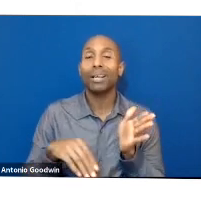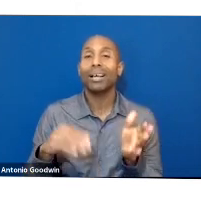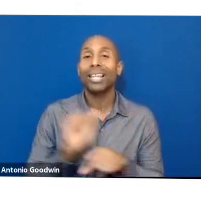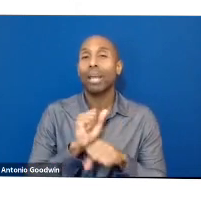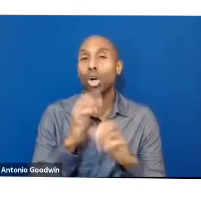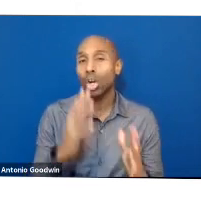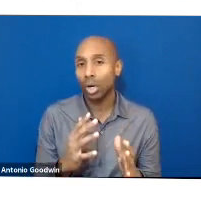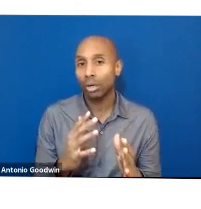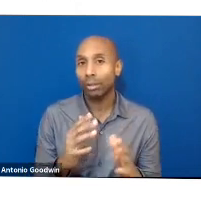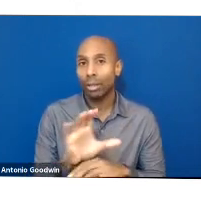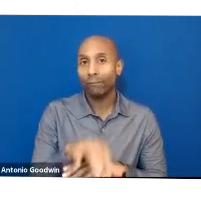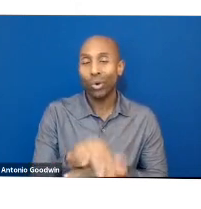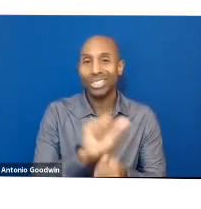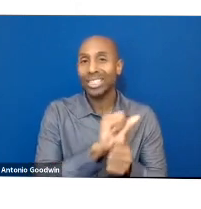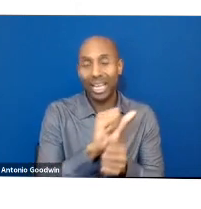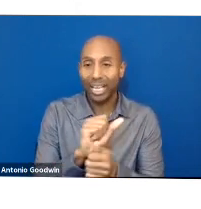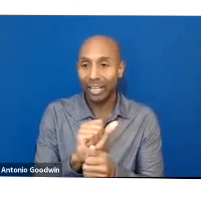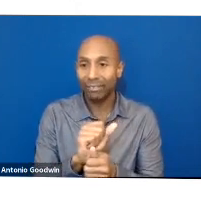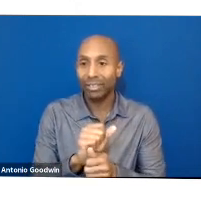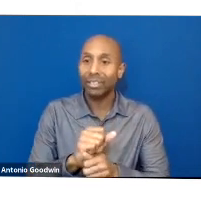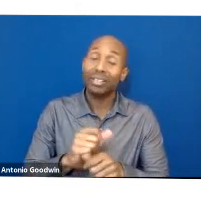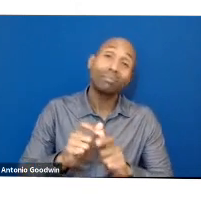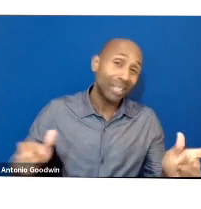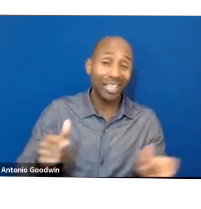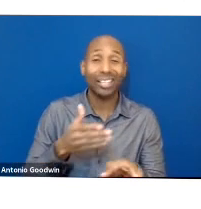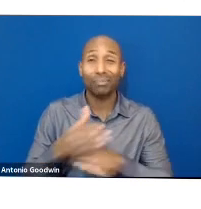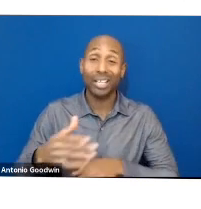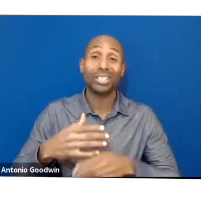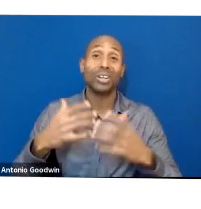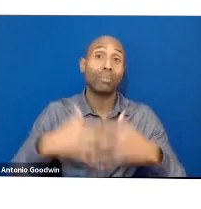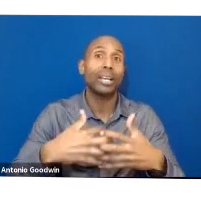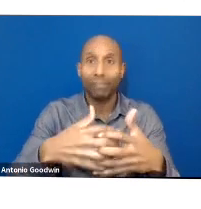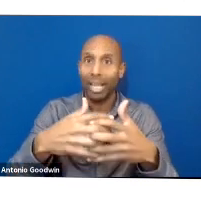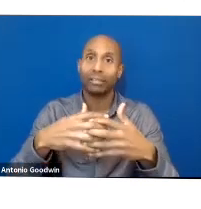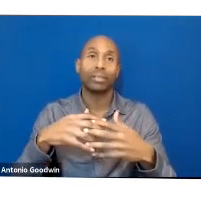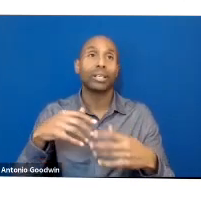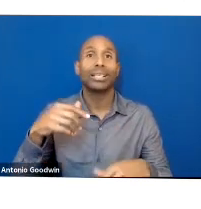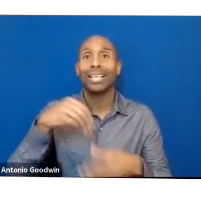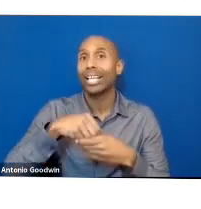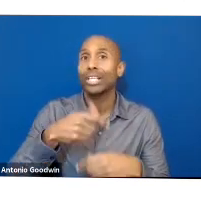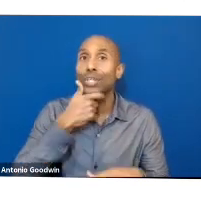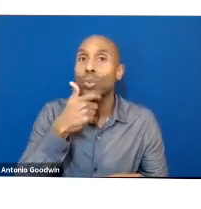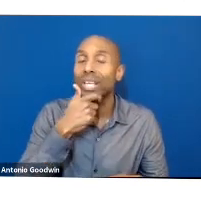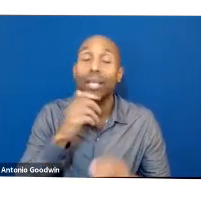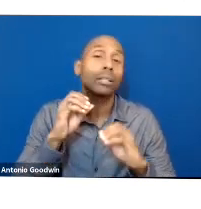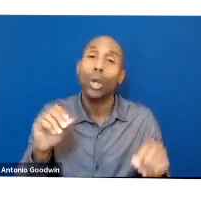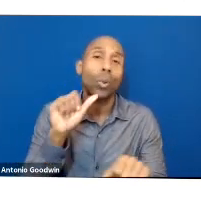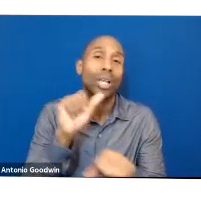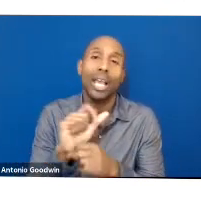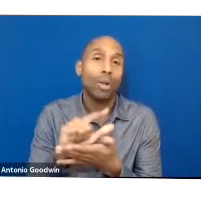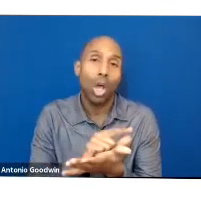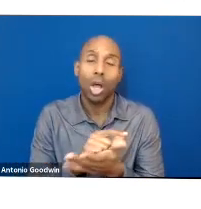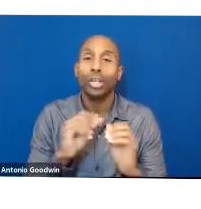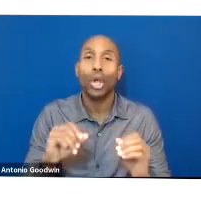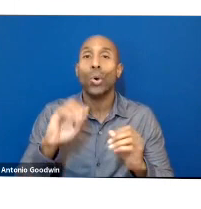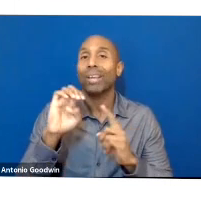manufacturing factories across the UK that did not have labor laws, did not have environmental laws at that time. So we